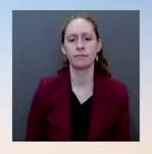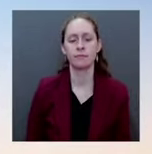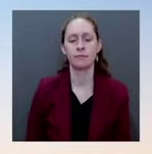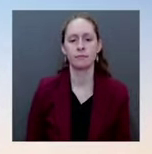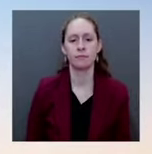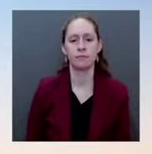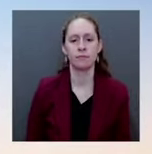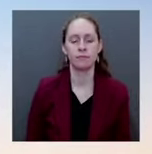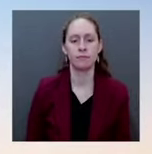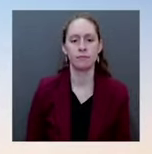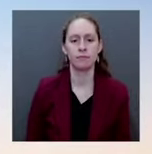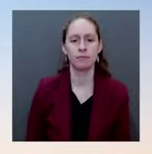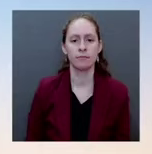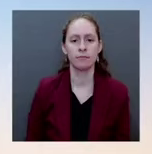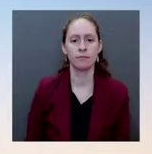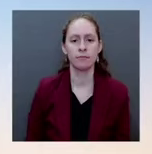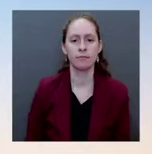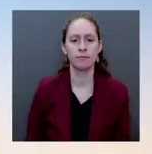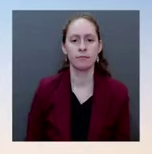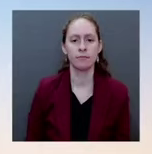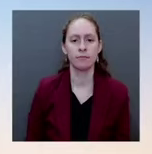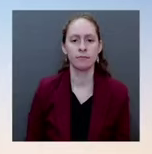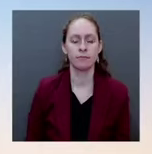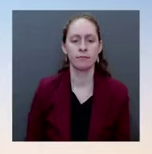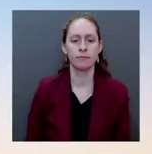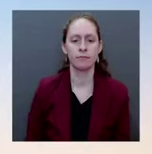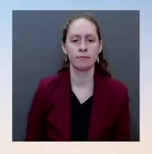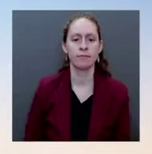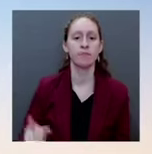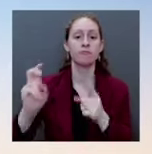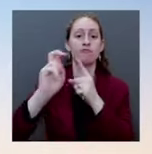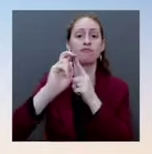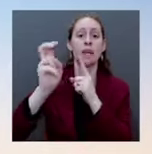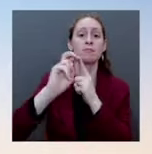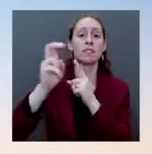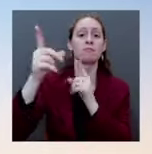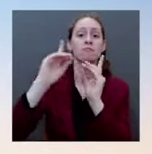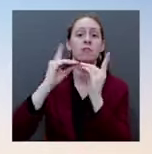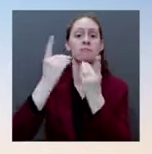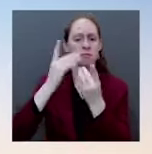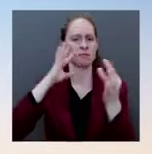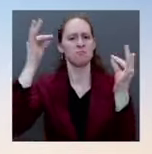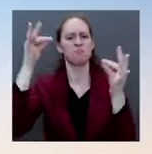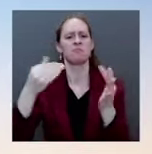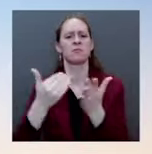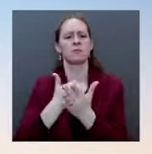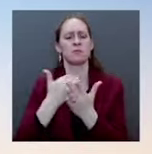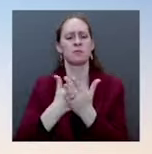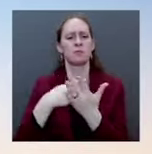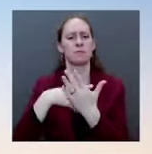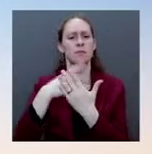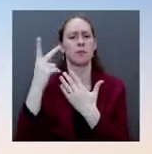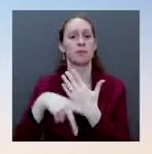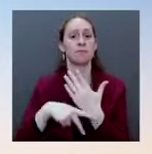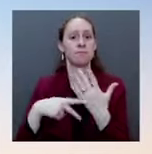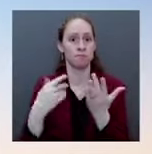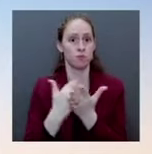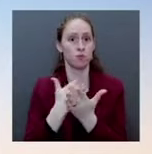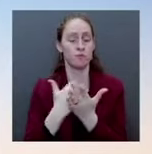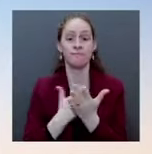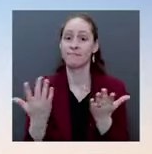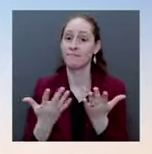safety advocates say could hurt truck safety at a time where deaths and truck crashes are up more than a third over the last decade.